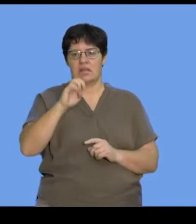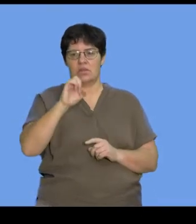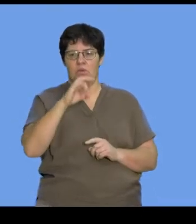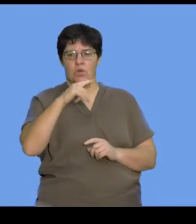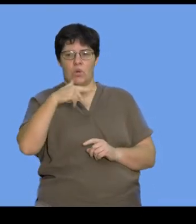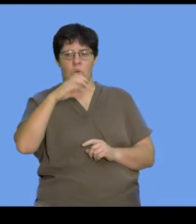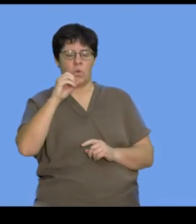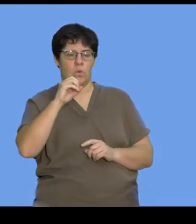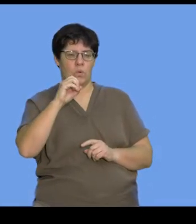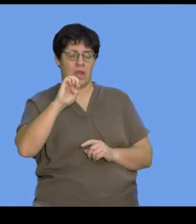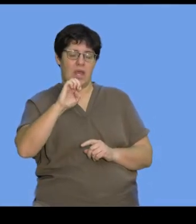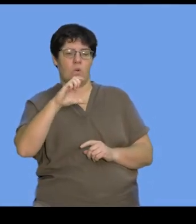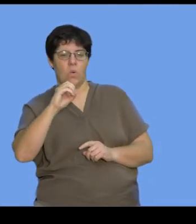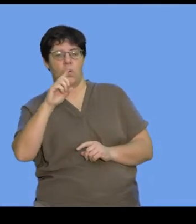mentioned.